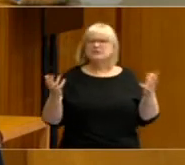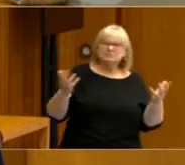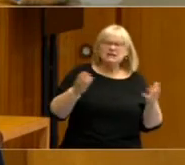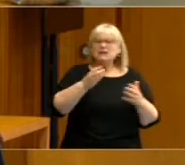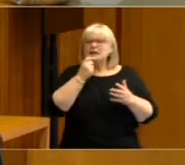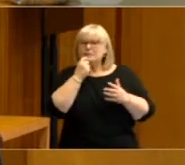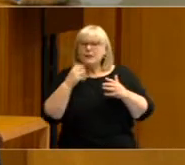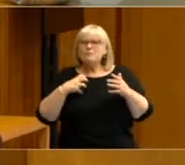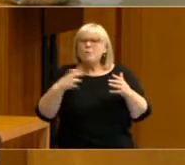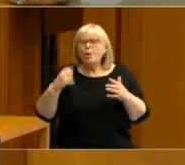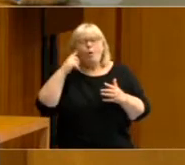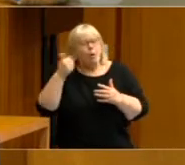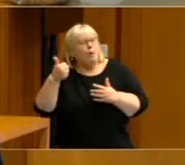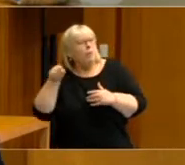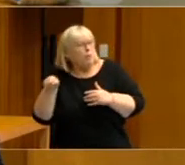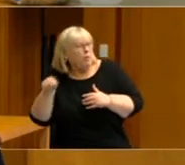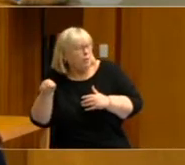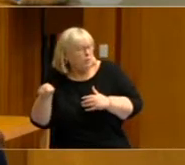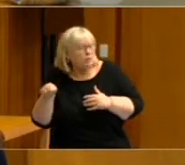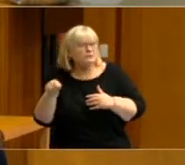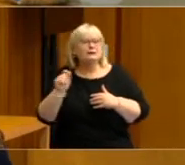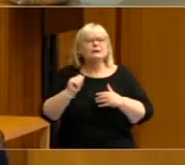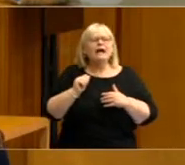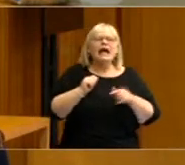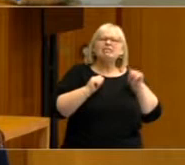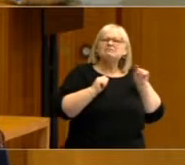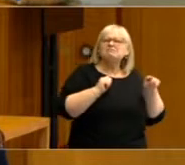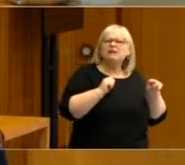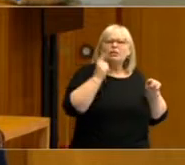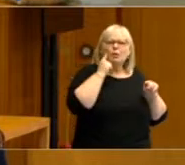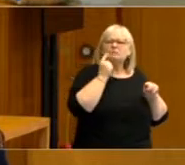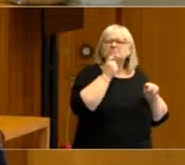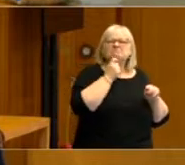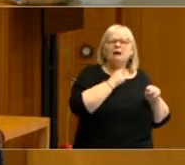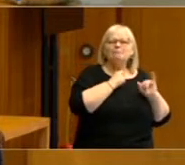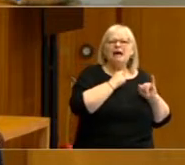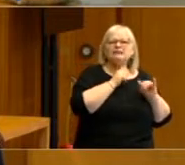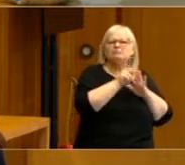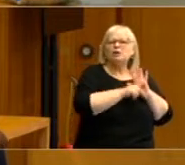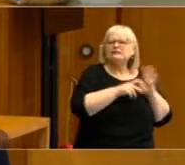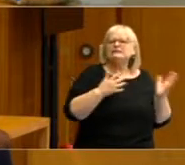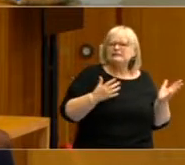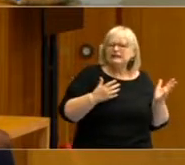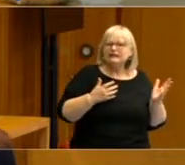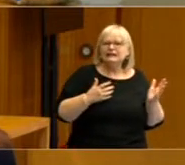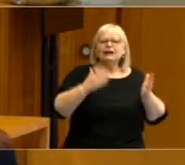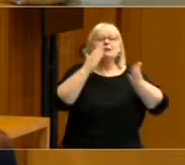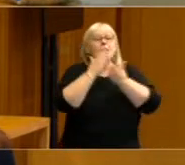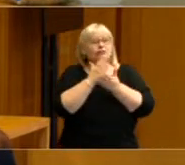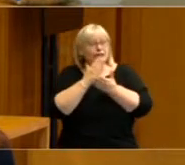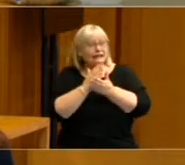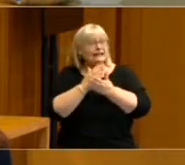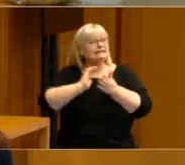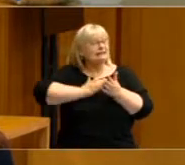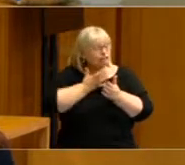was a good policy, slightly less thought it was a bad policy. But the net effect of that is